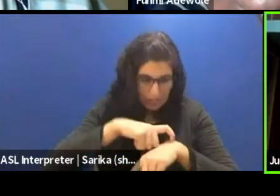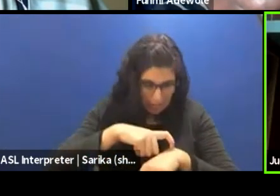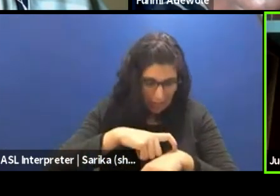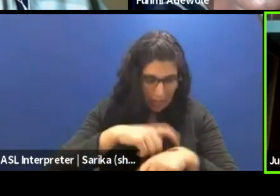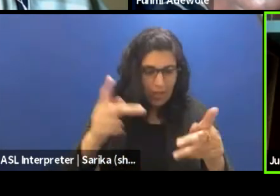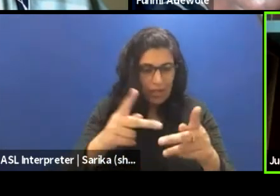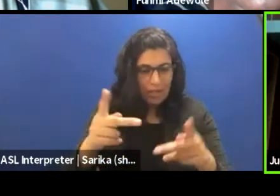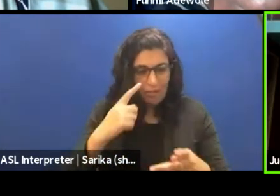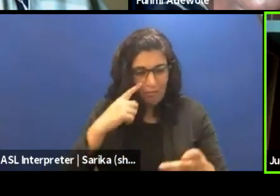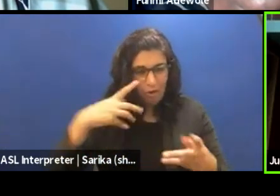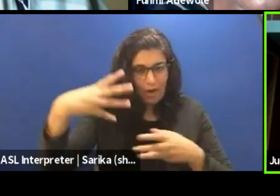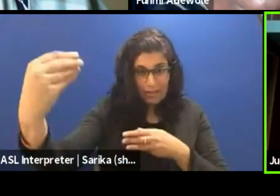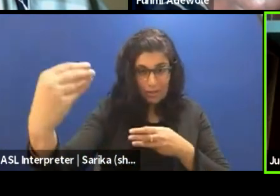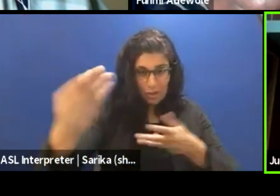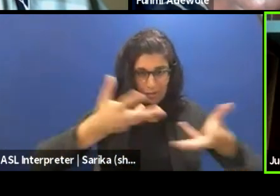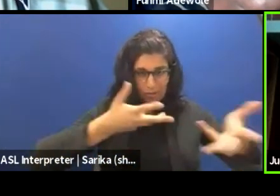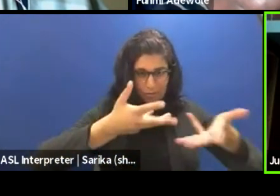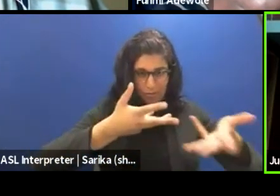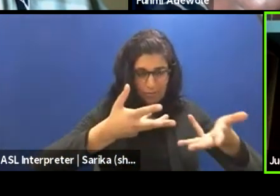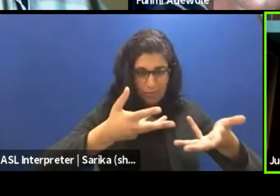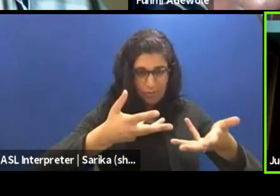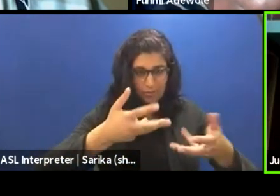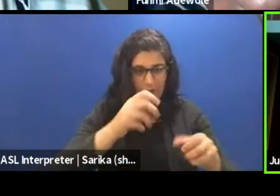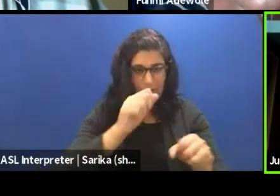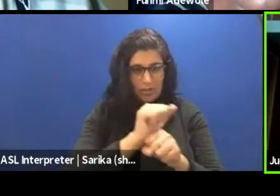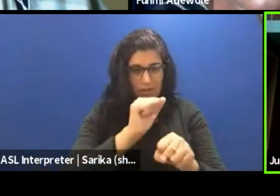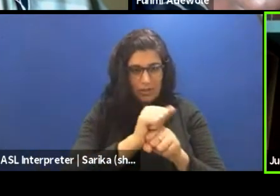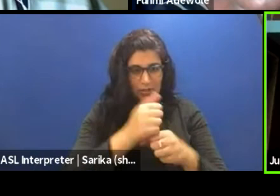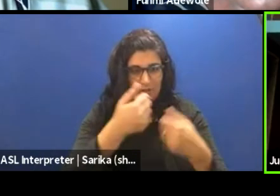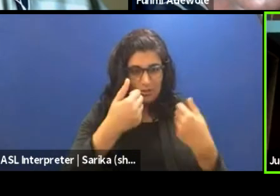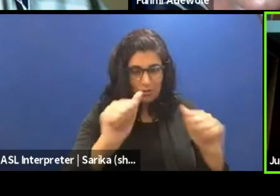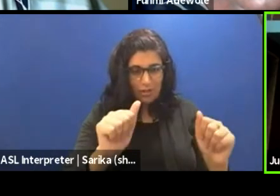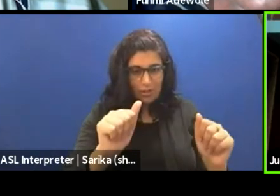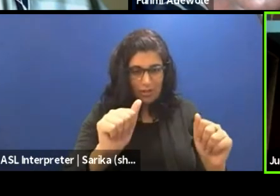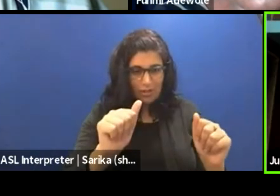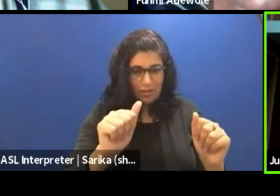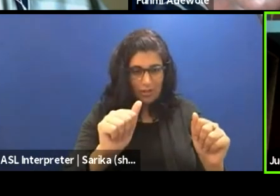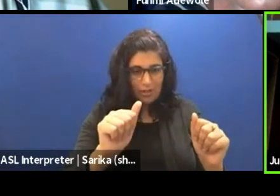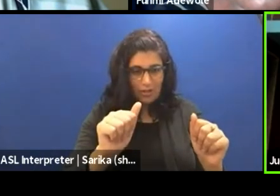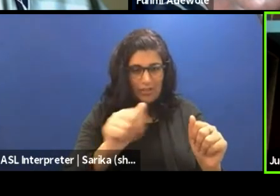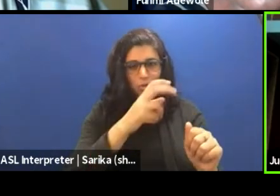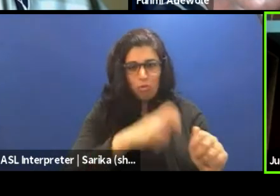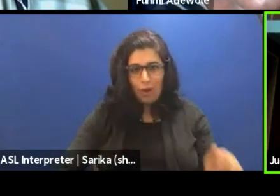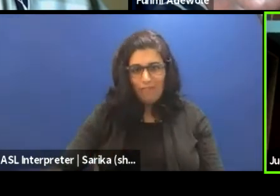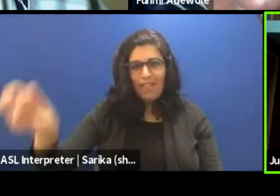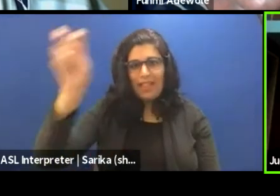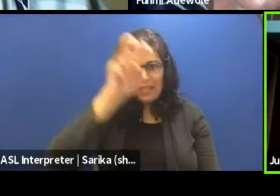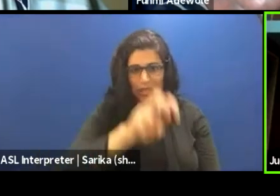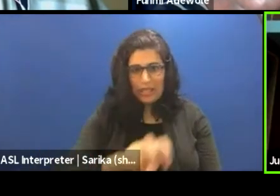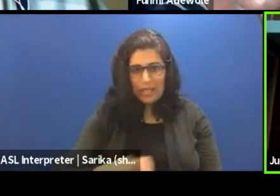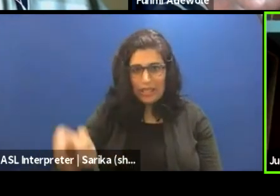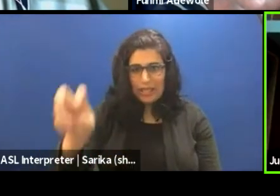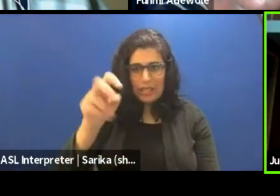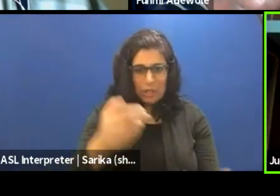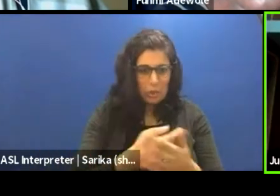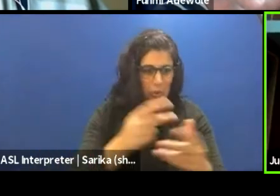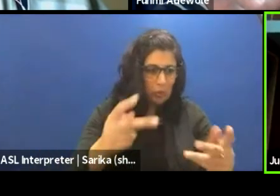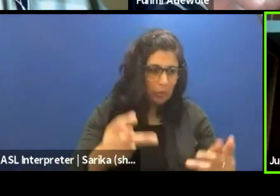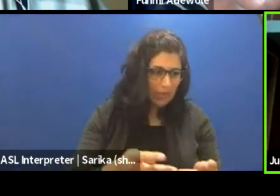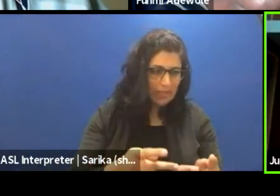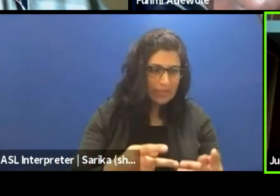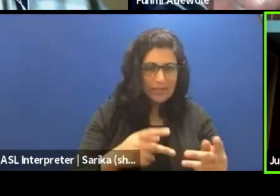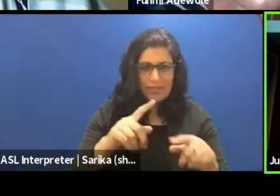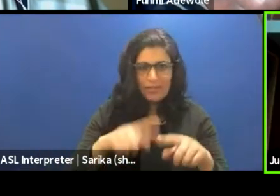external engagement, when the work of art is trying, is traveling across borders, going to a new place, new geographical setting,